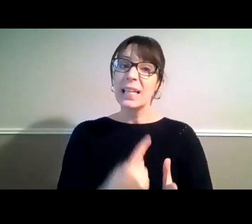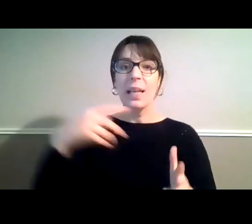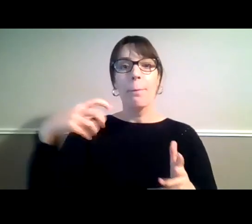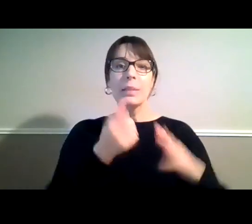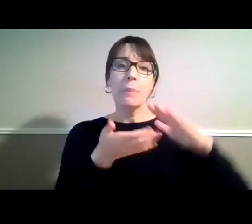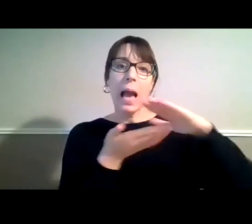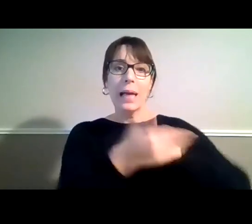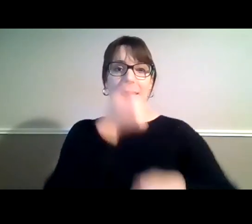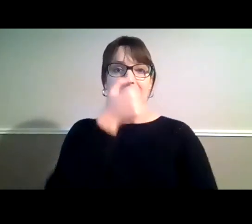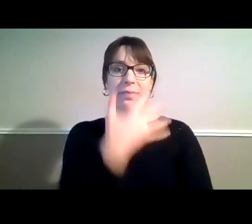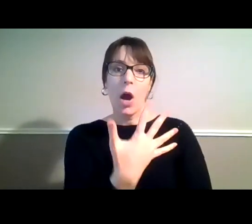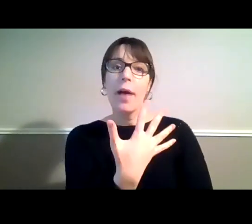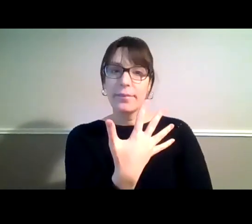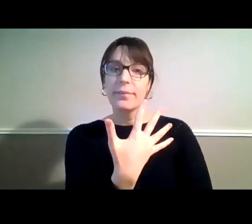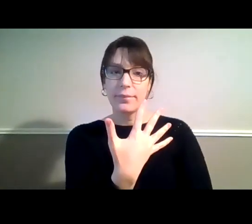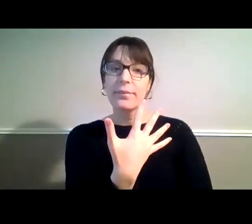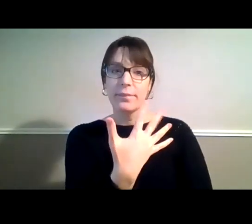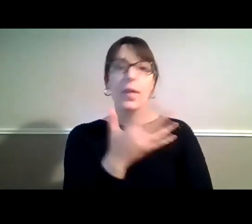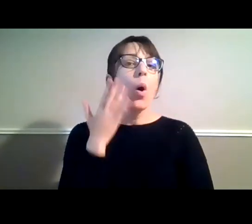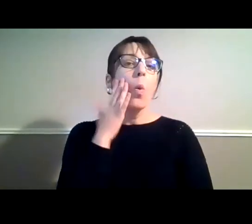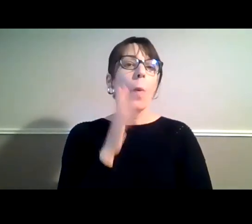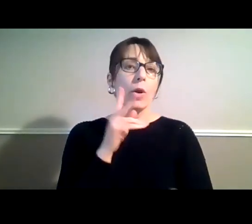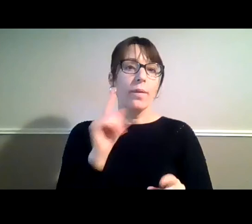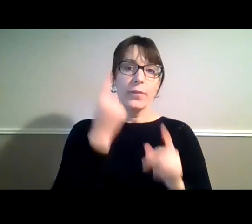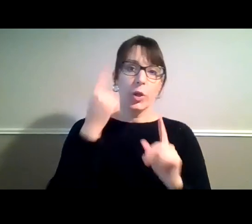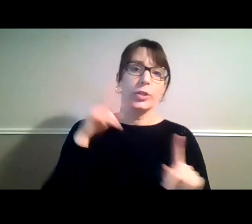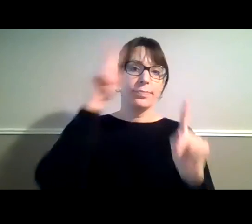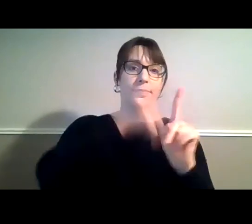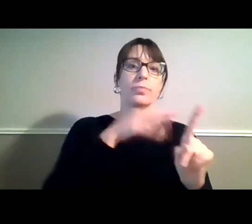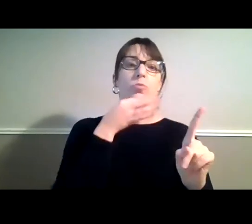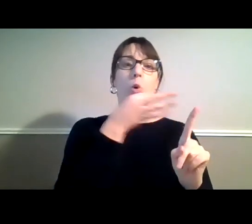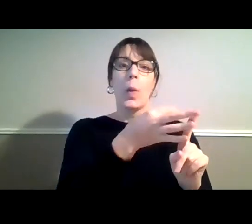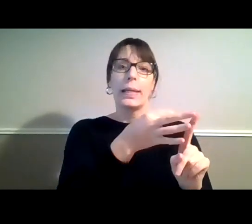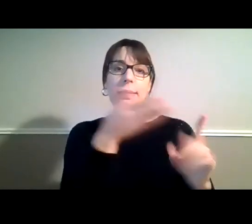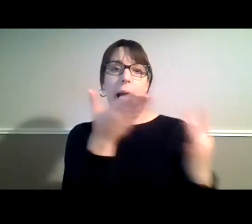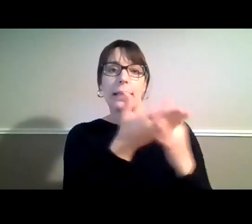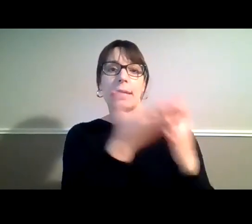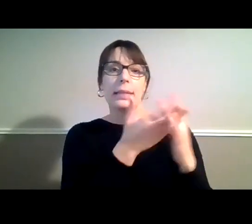the age of 65 at the time of making an access request for the scheme.